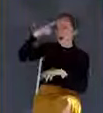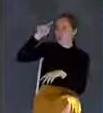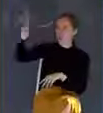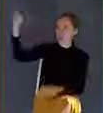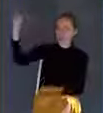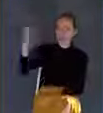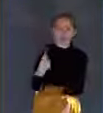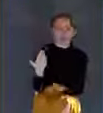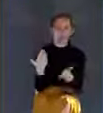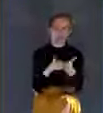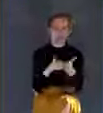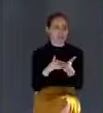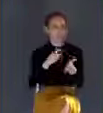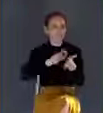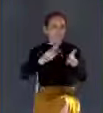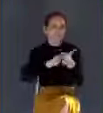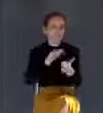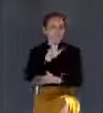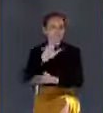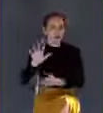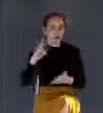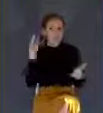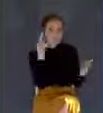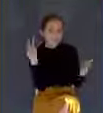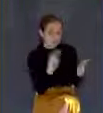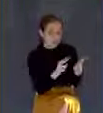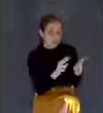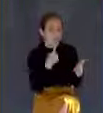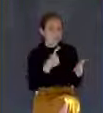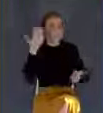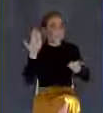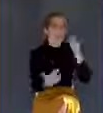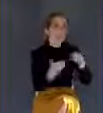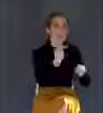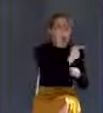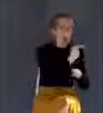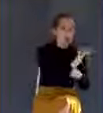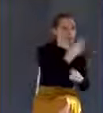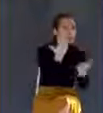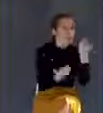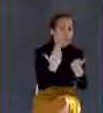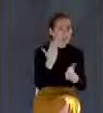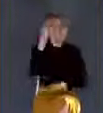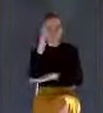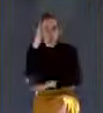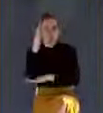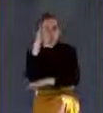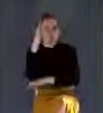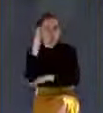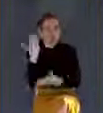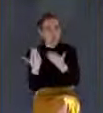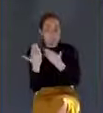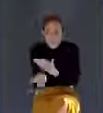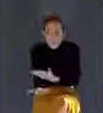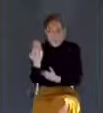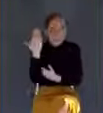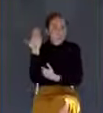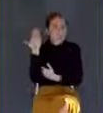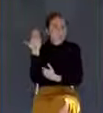And look again at verse 35. It says it could be at even or at midnight or at the cock crowing or in the morning.